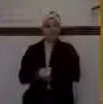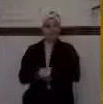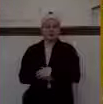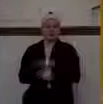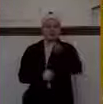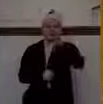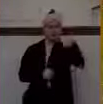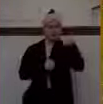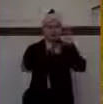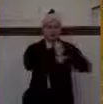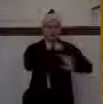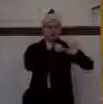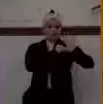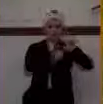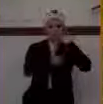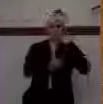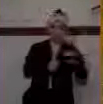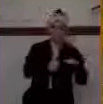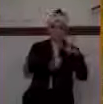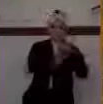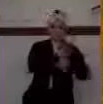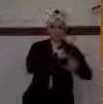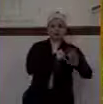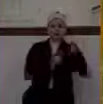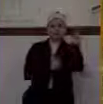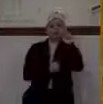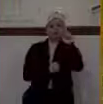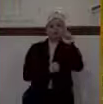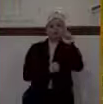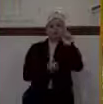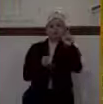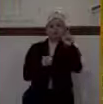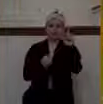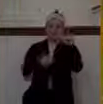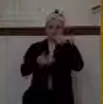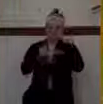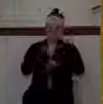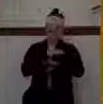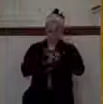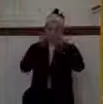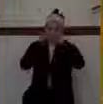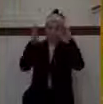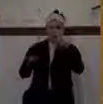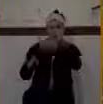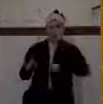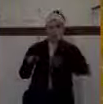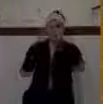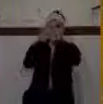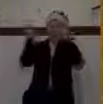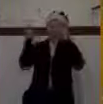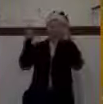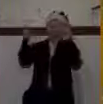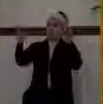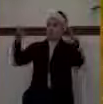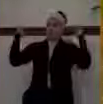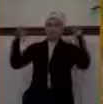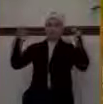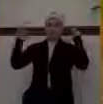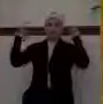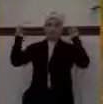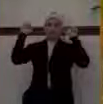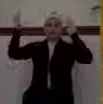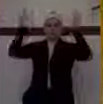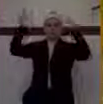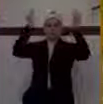original shields that Solomon had? They were lined up along the wall in the house of the house